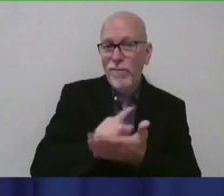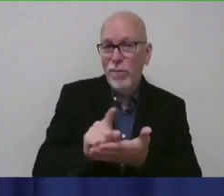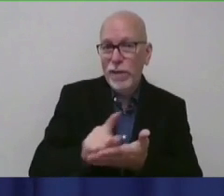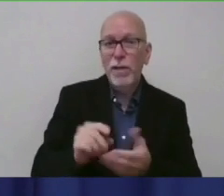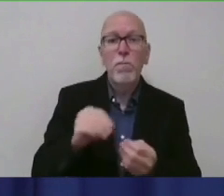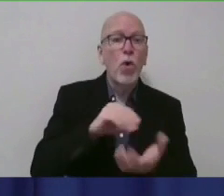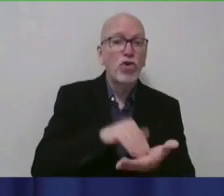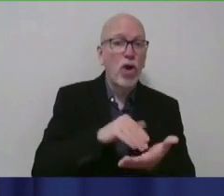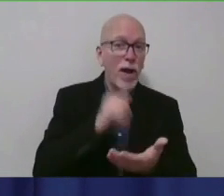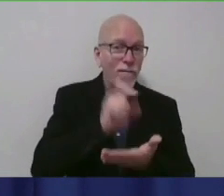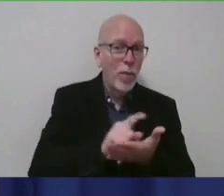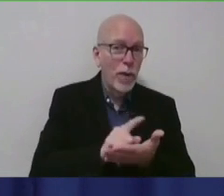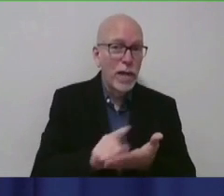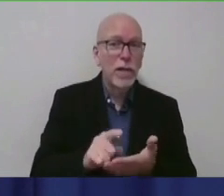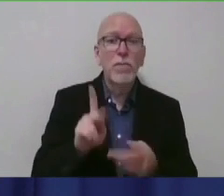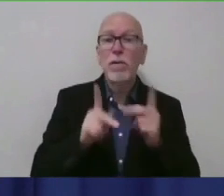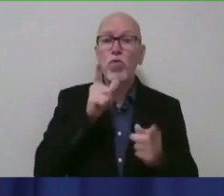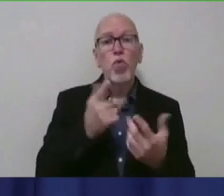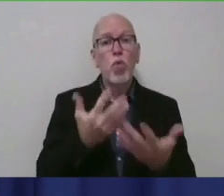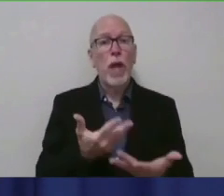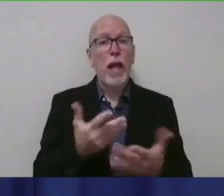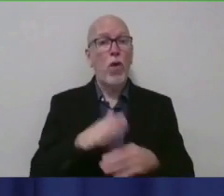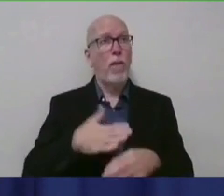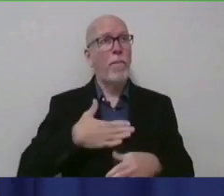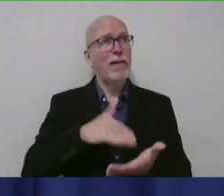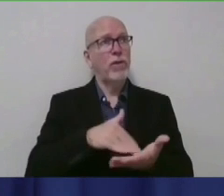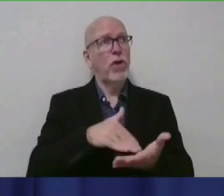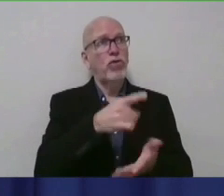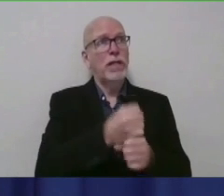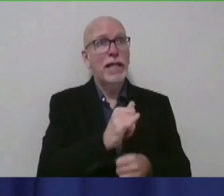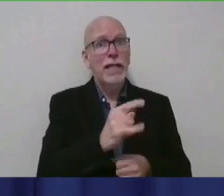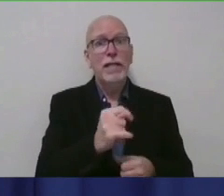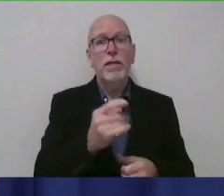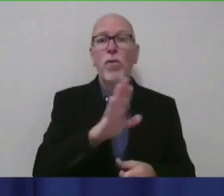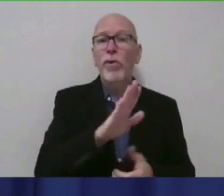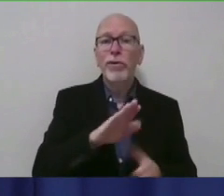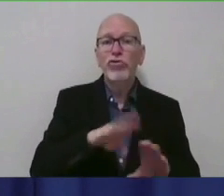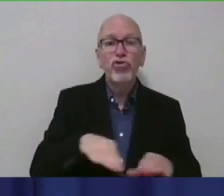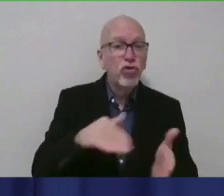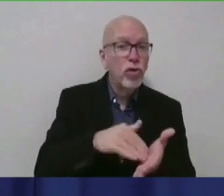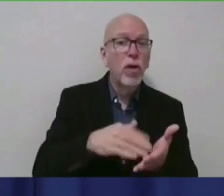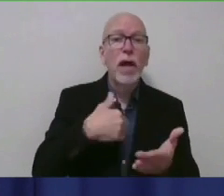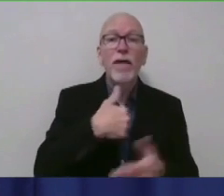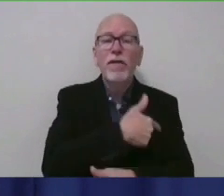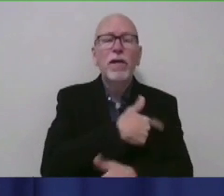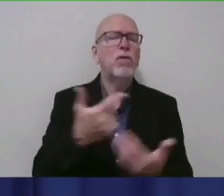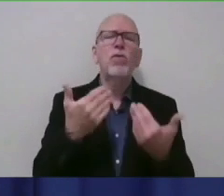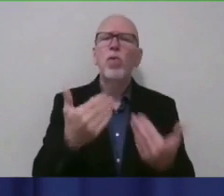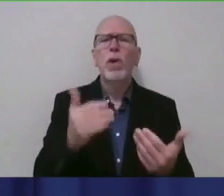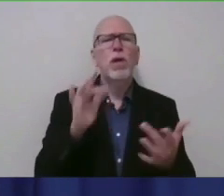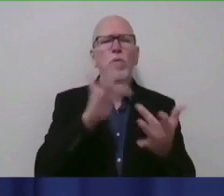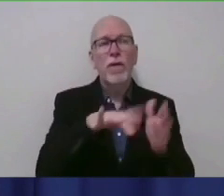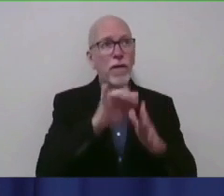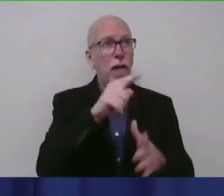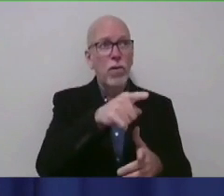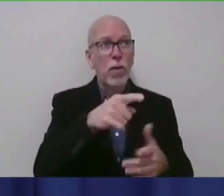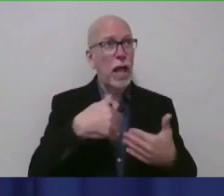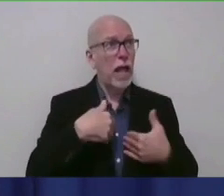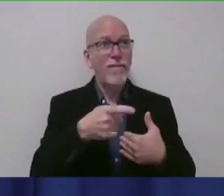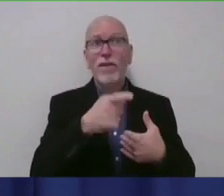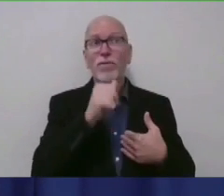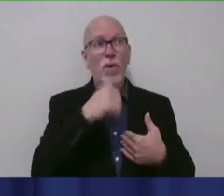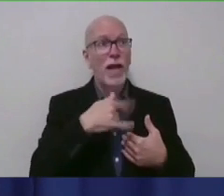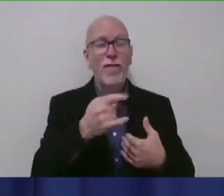do encourage people who are waiting for their primary care provider or their pediatrician to have vaccine to go ahead and reach out and find out if they don't have it, when will they get it?